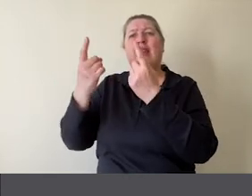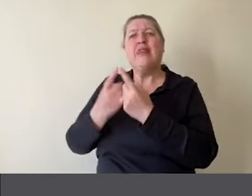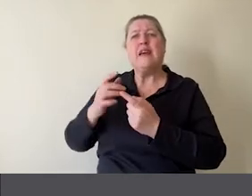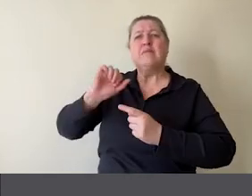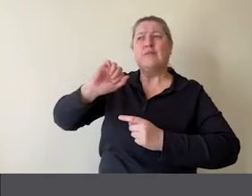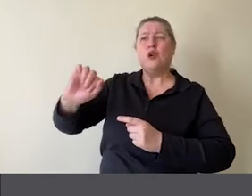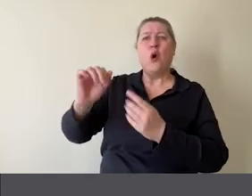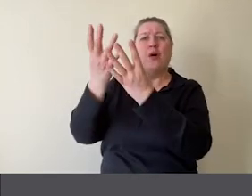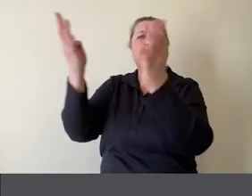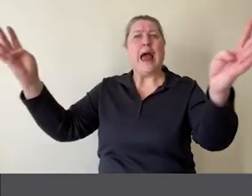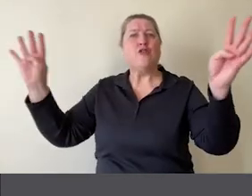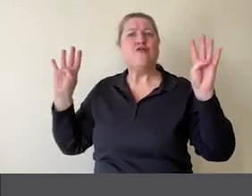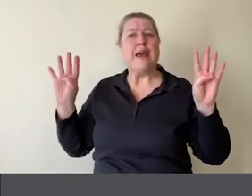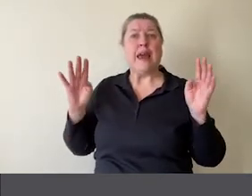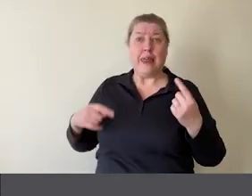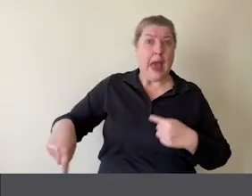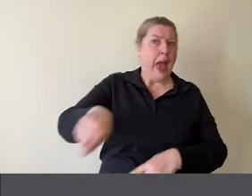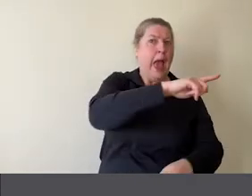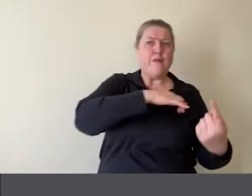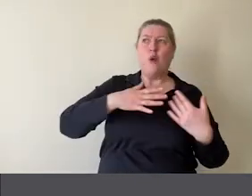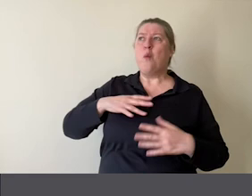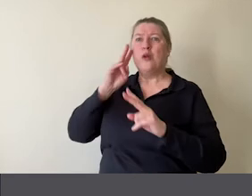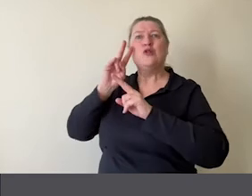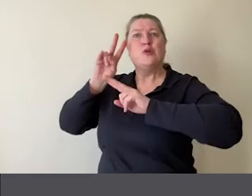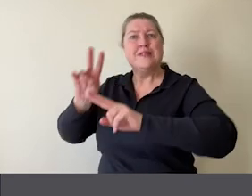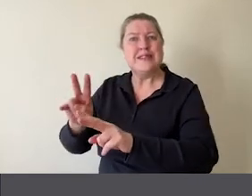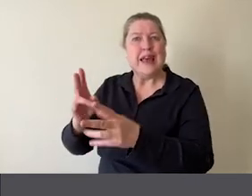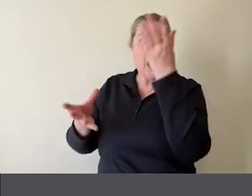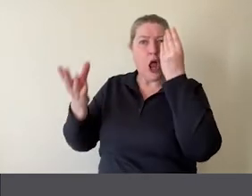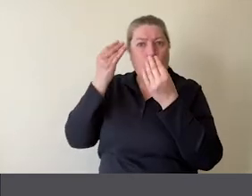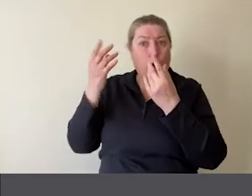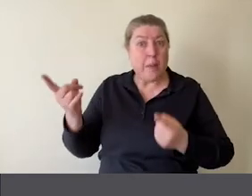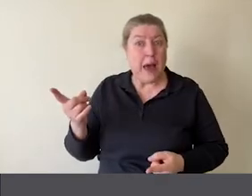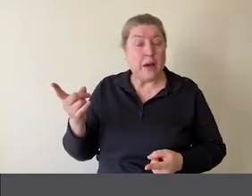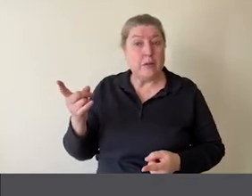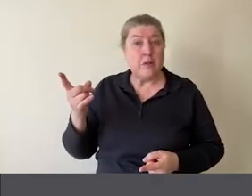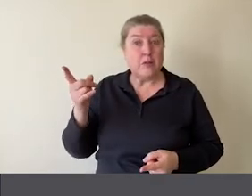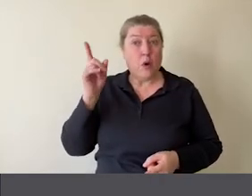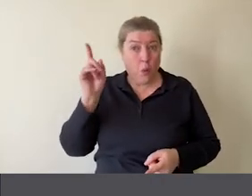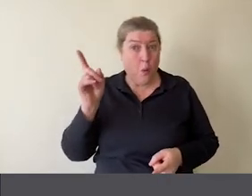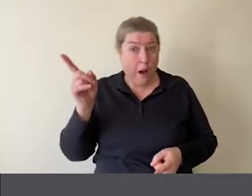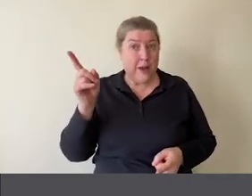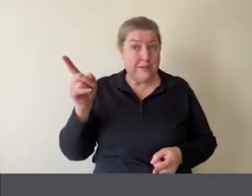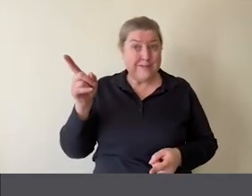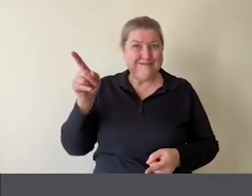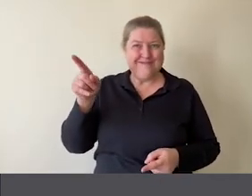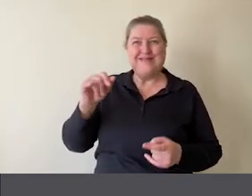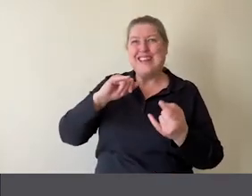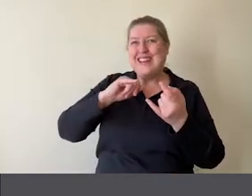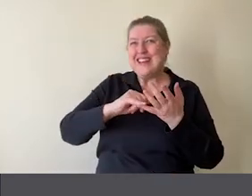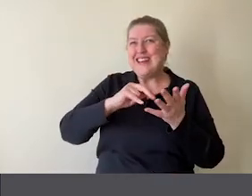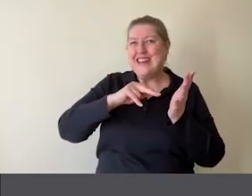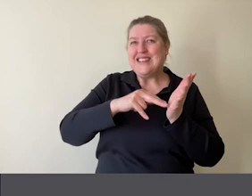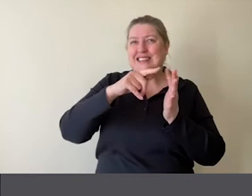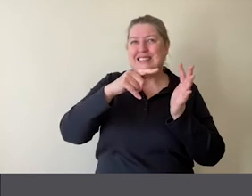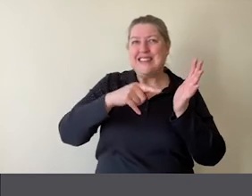that everyone wants to see, that everyone wants to learn about. One of these is the Snettersham Horde